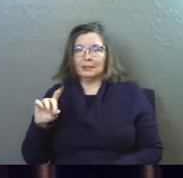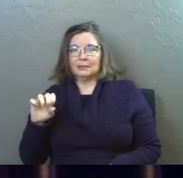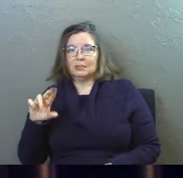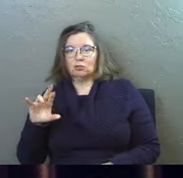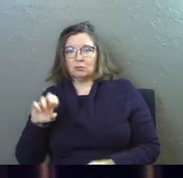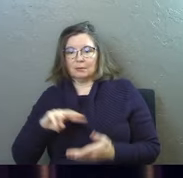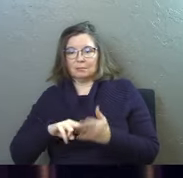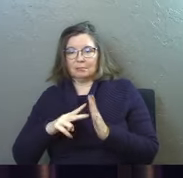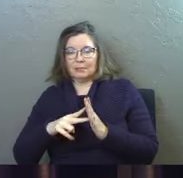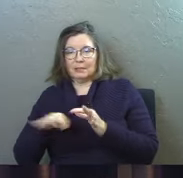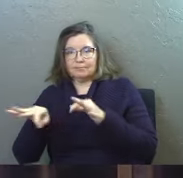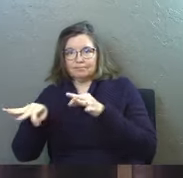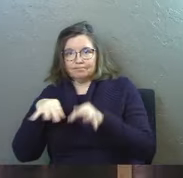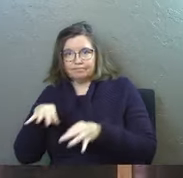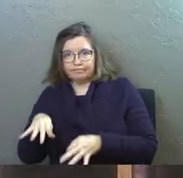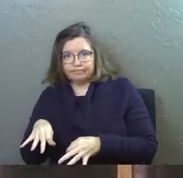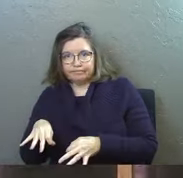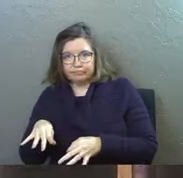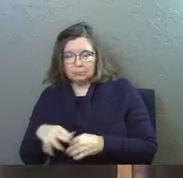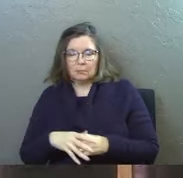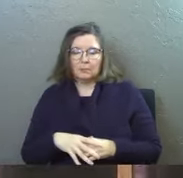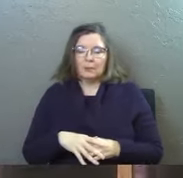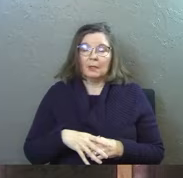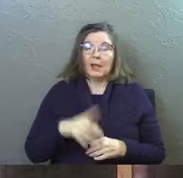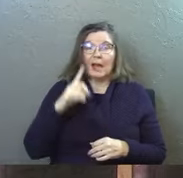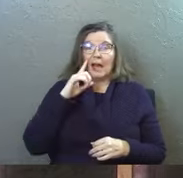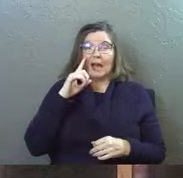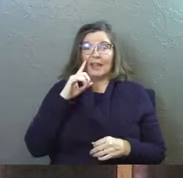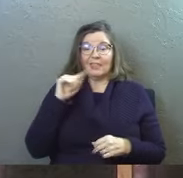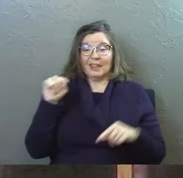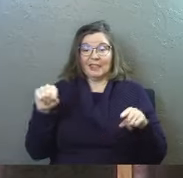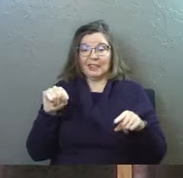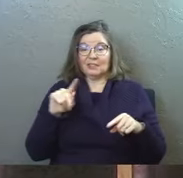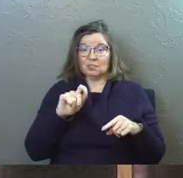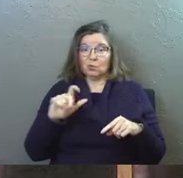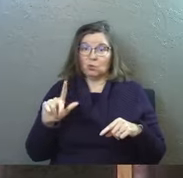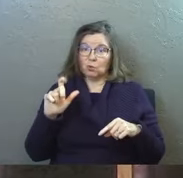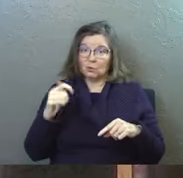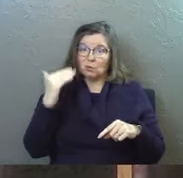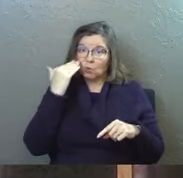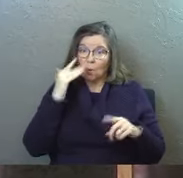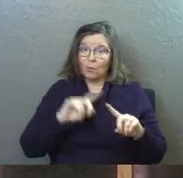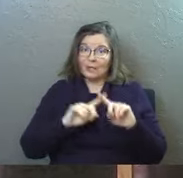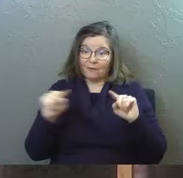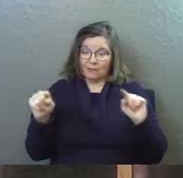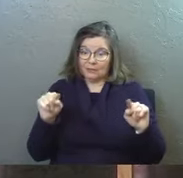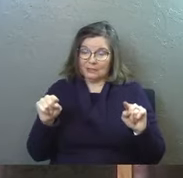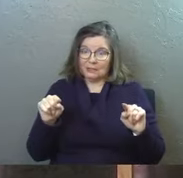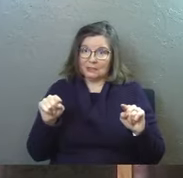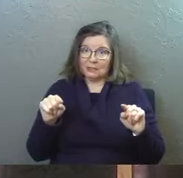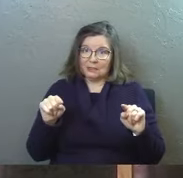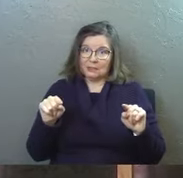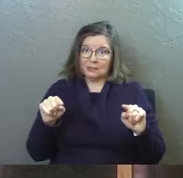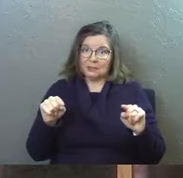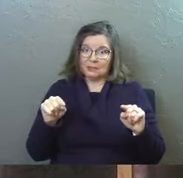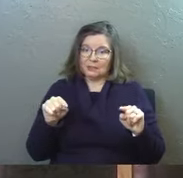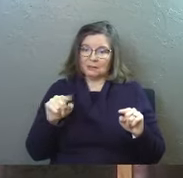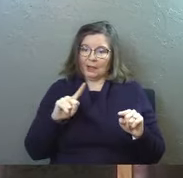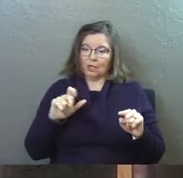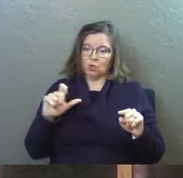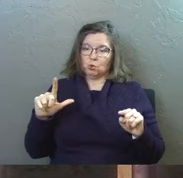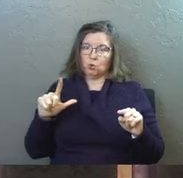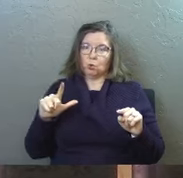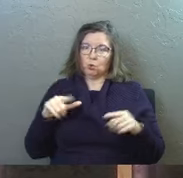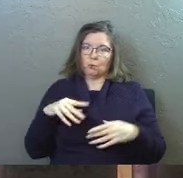tool that you need on your tool belt if you're going to track with us through this thing I need you to have this